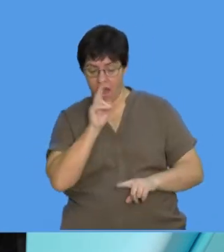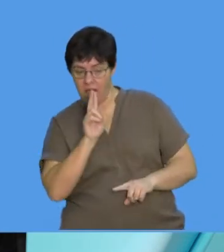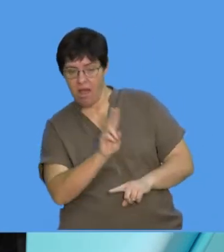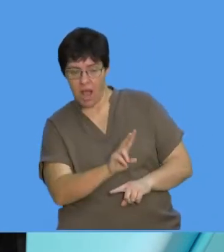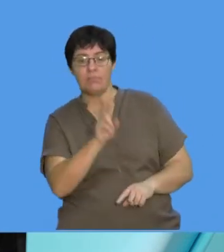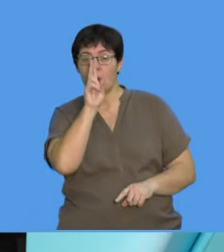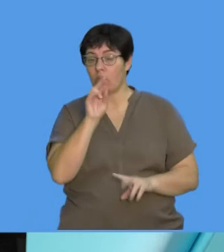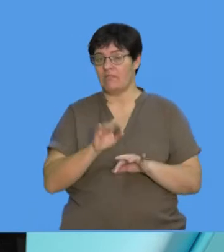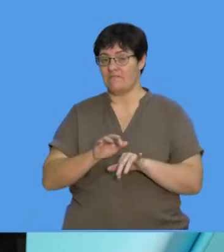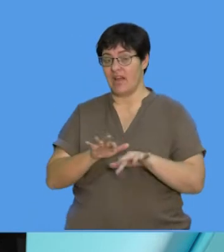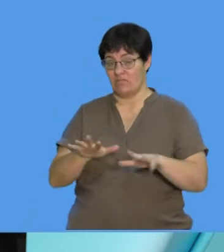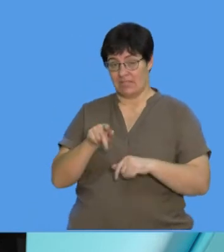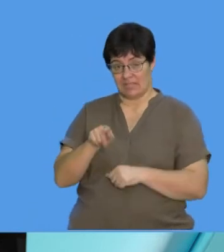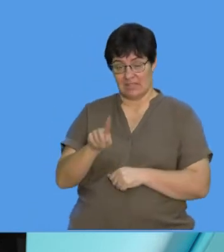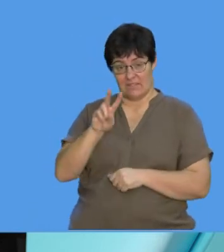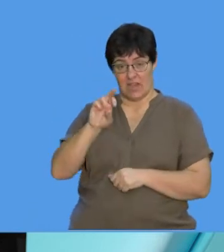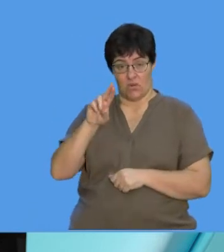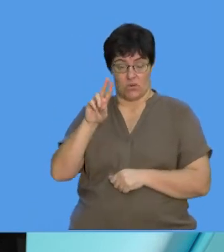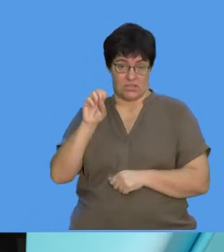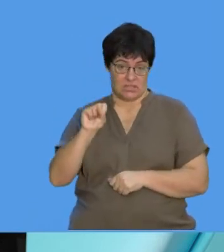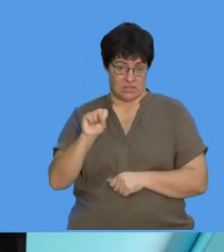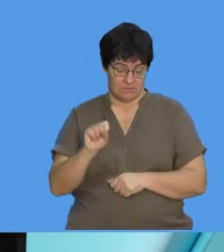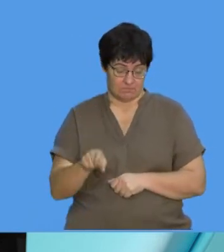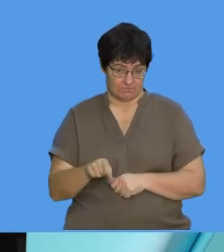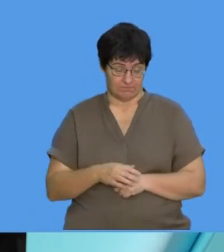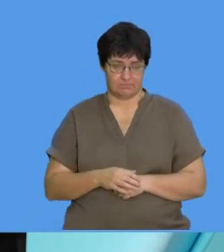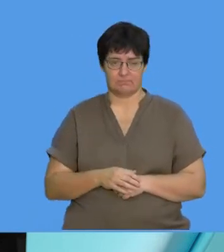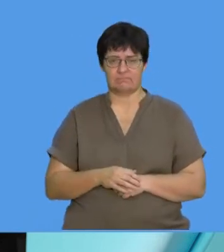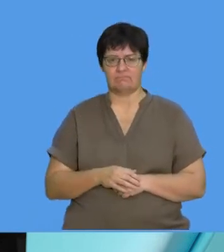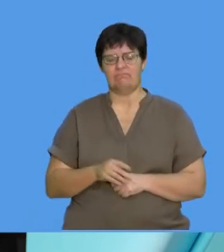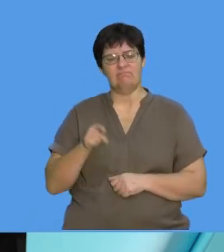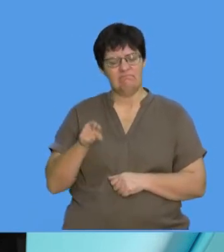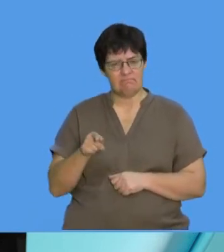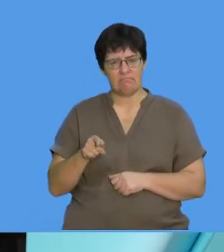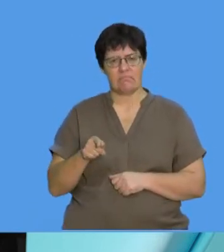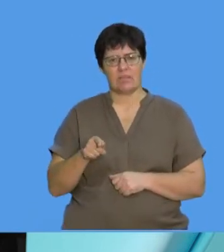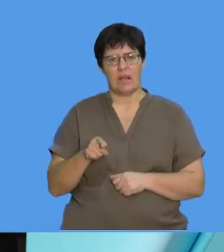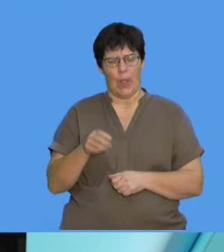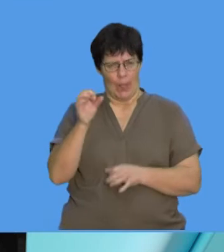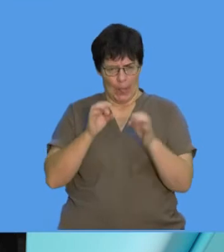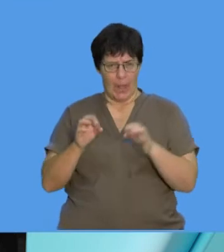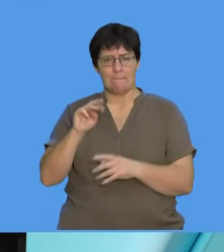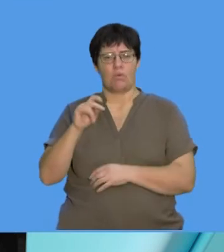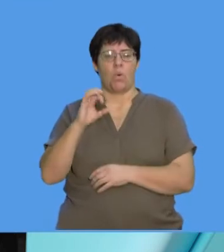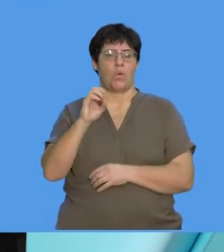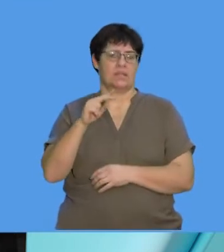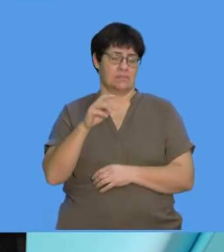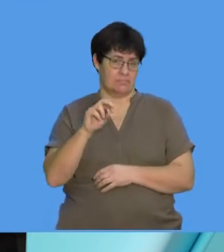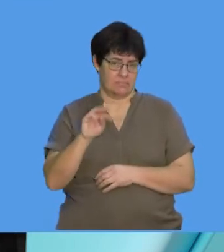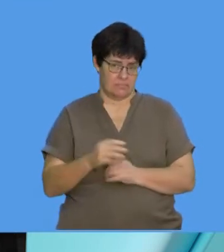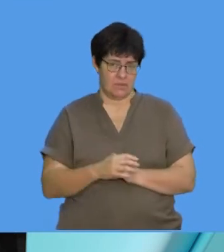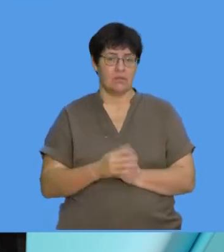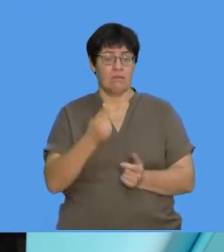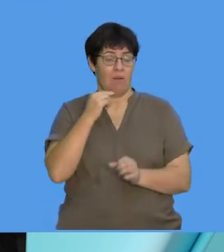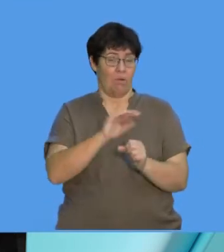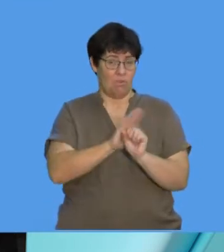viruses, right? Very, very, very important microorganisms. I'm sure you've heard of